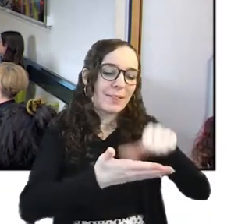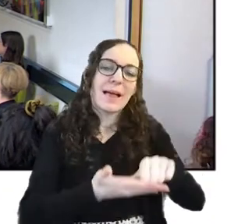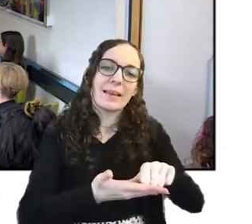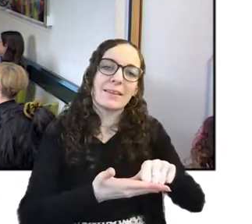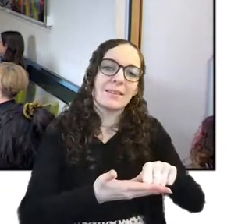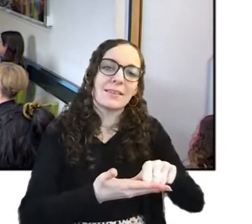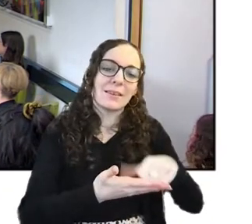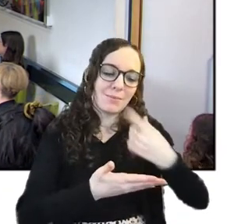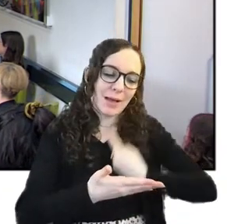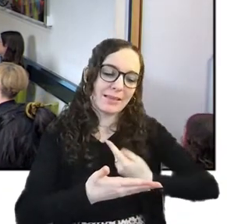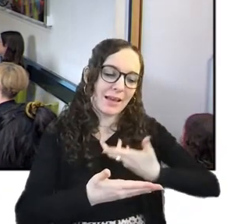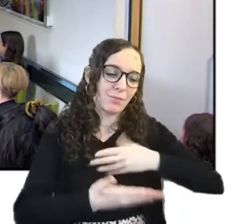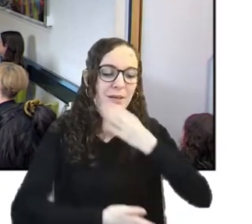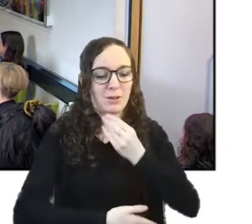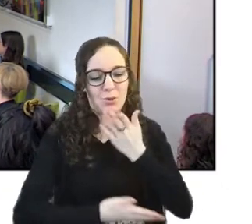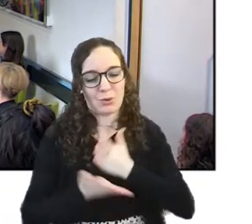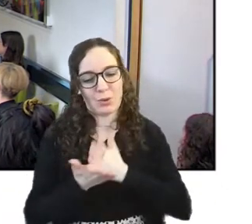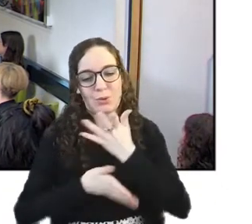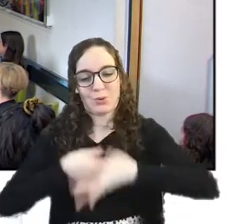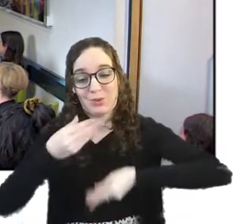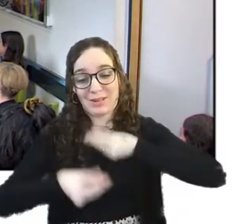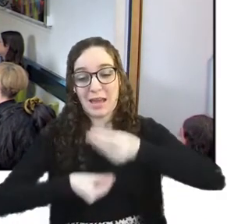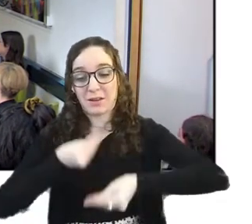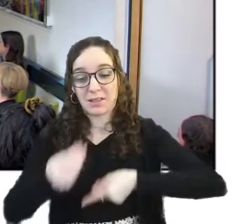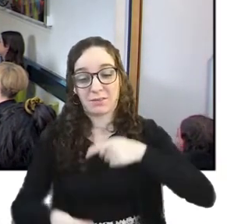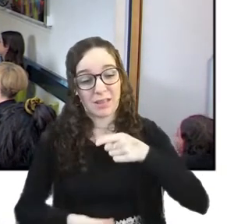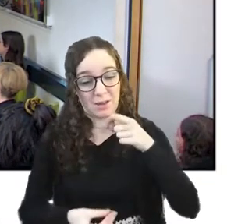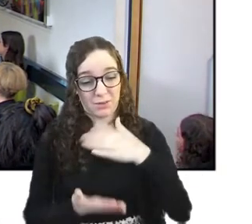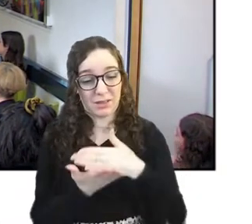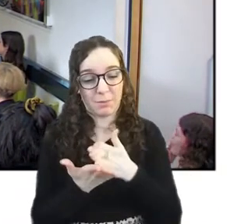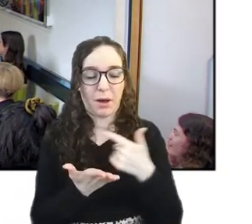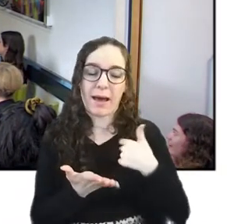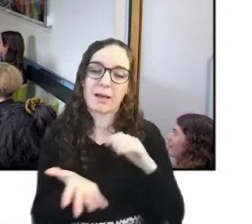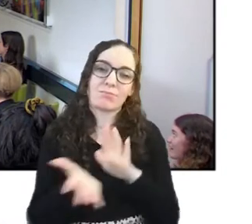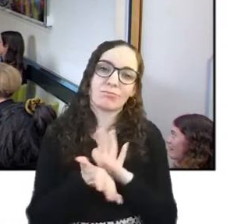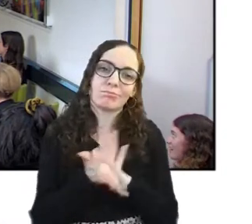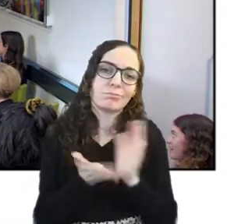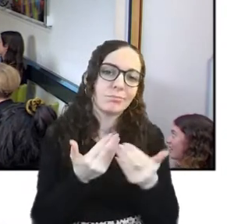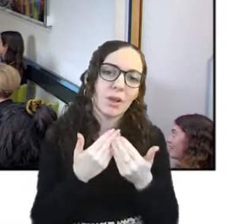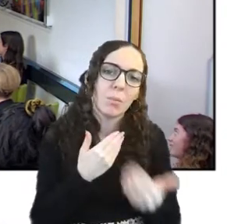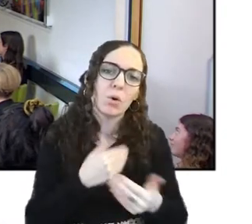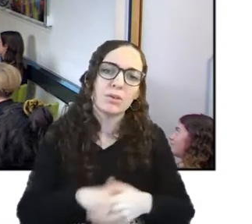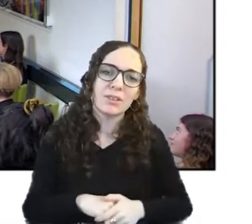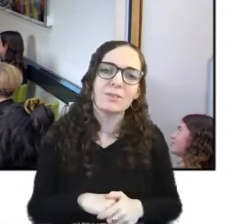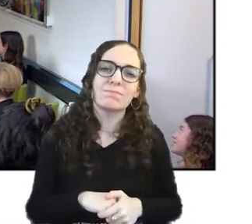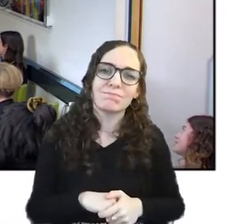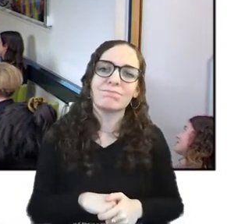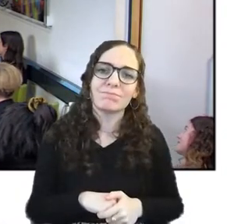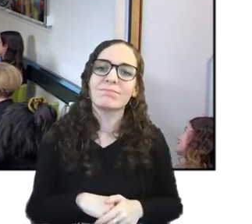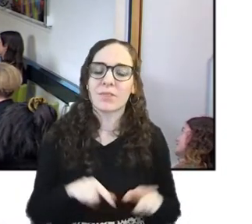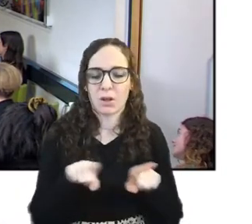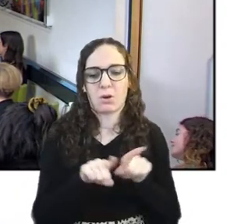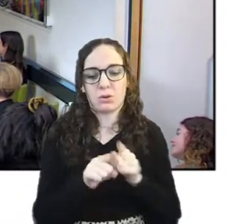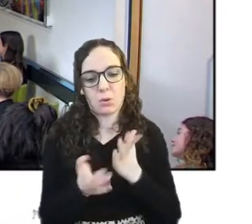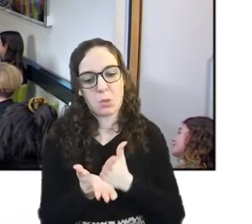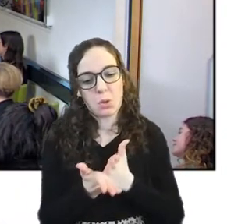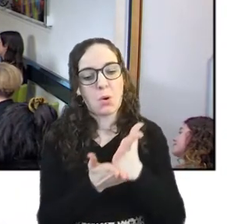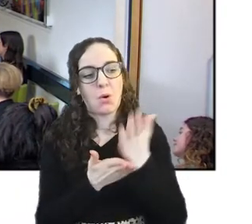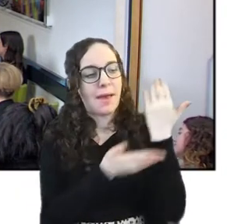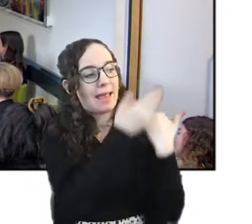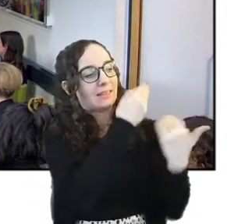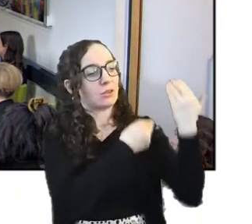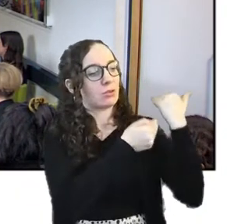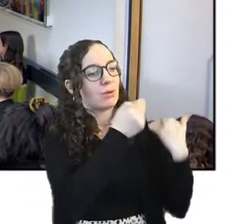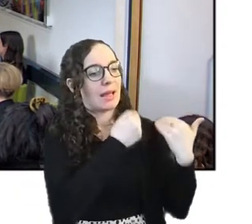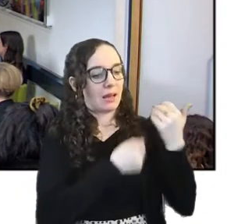in in the narrative was probably the past that i enjoyed the most um as well as kind of going through my history of of kind of